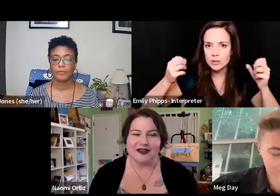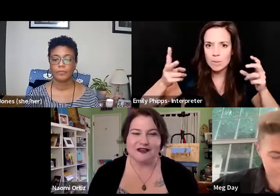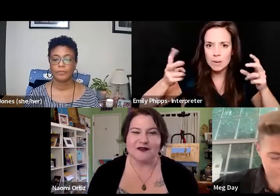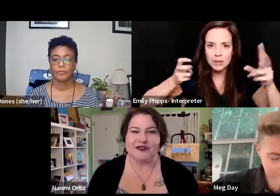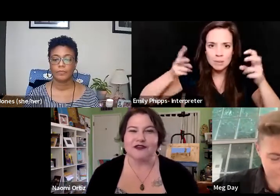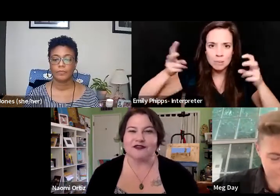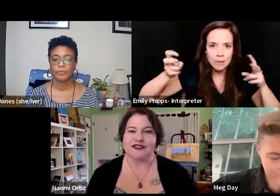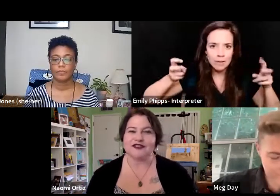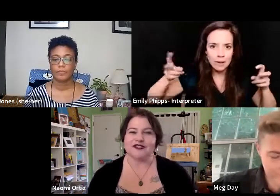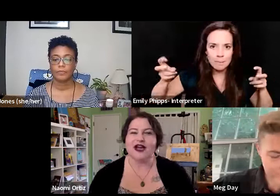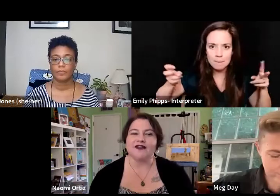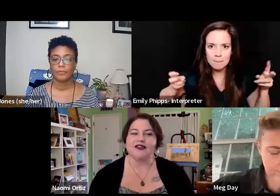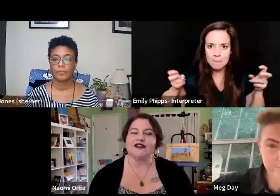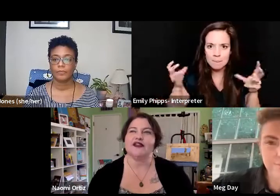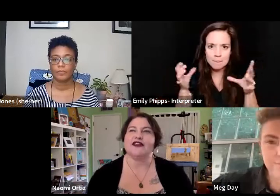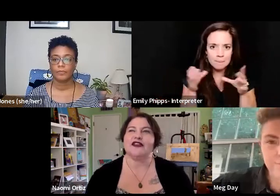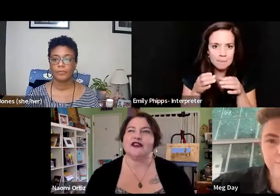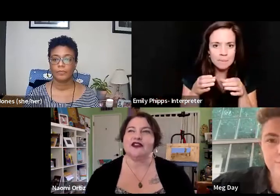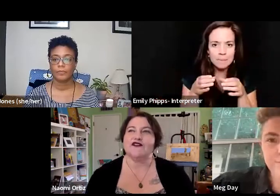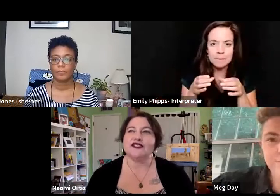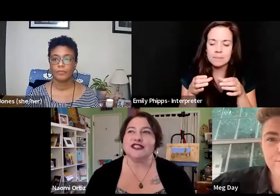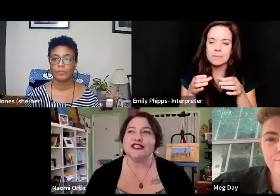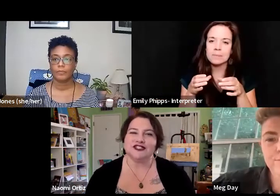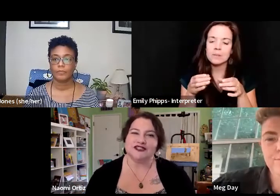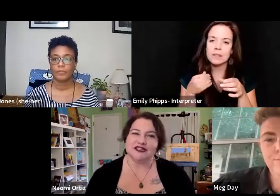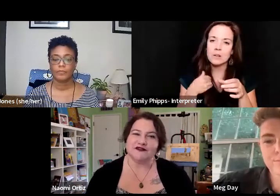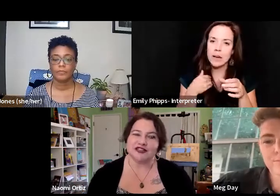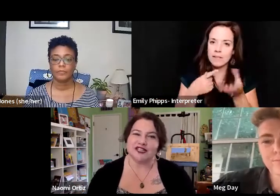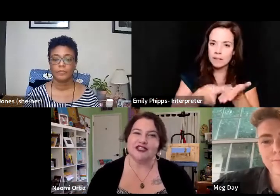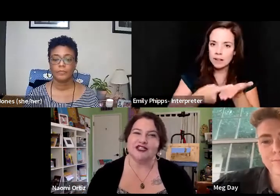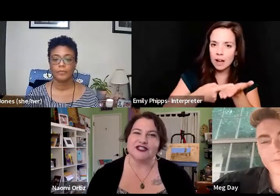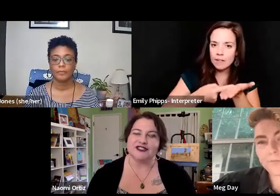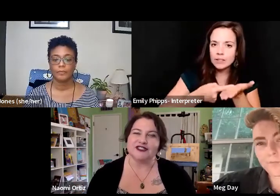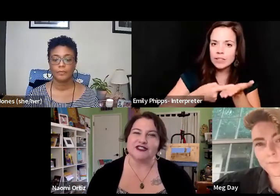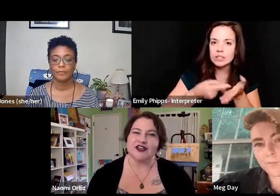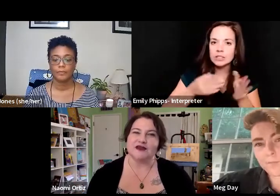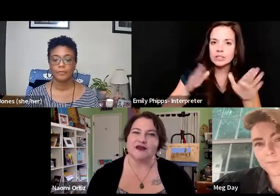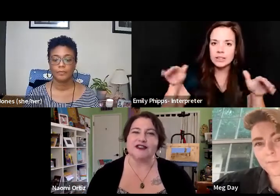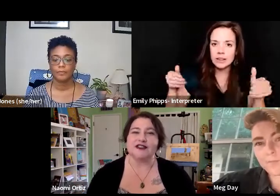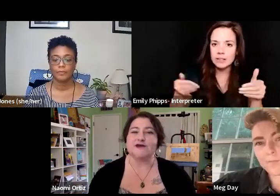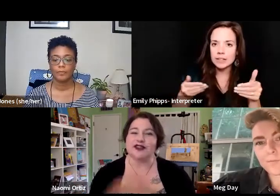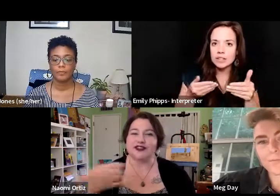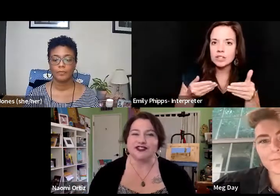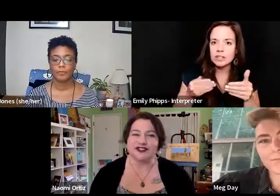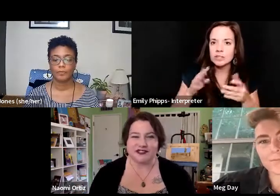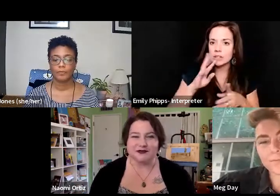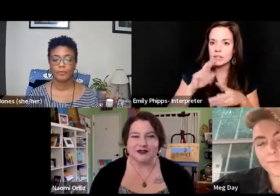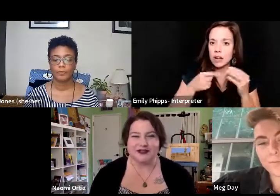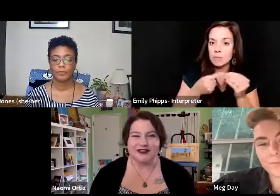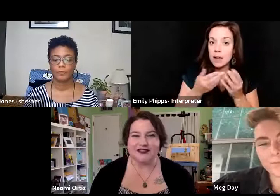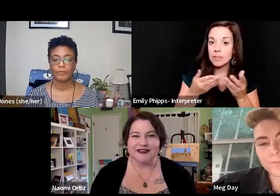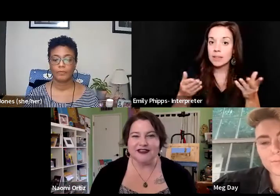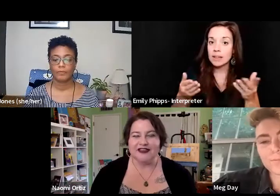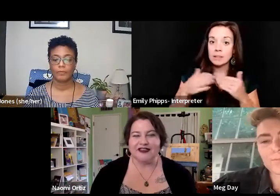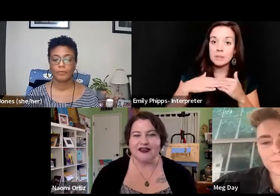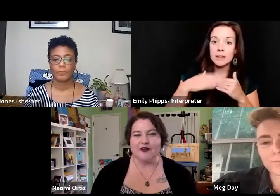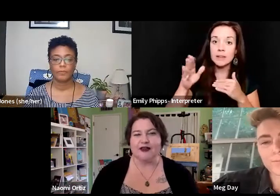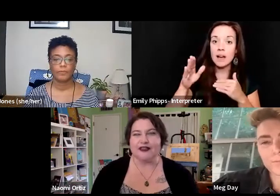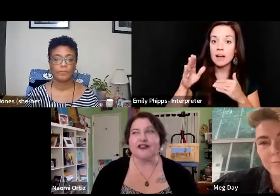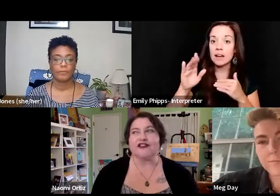with all those things. So having conversations and invitations to talk about things beyond just disability,